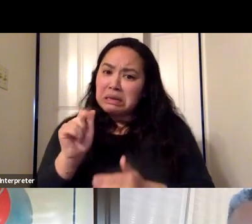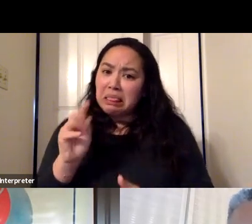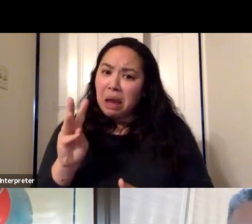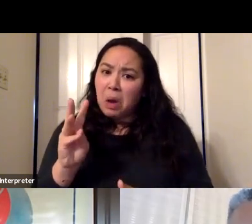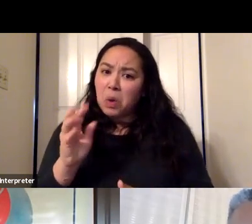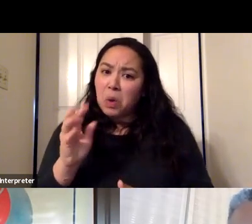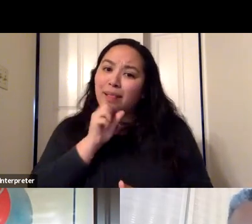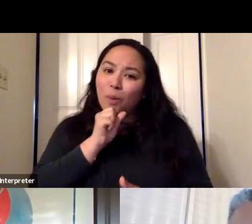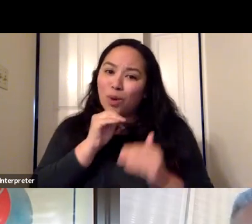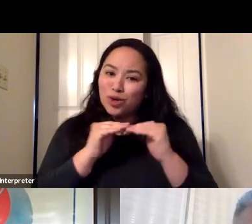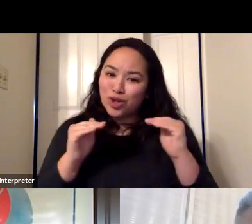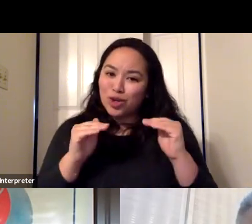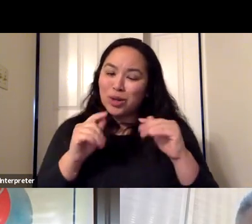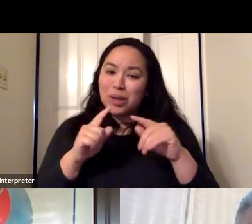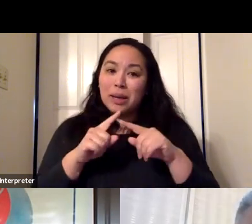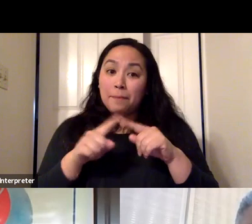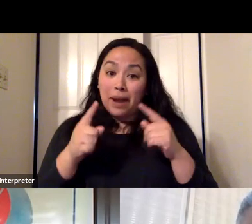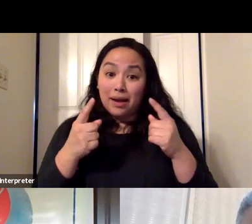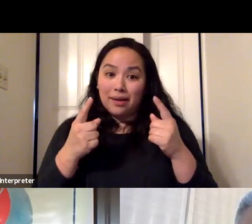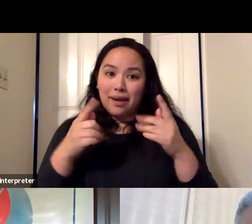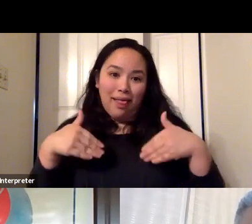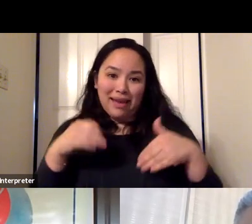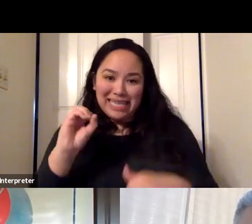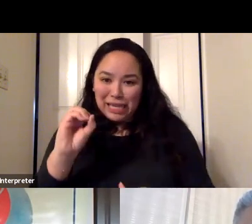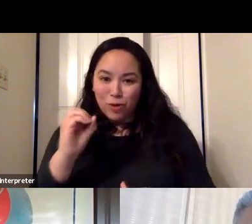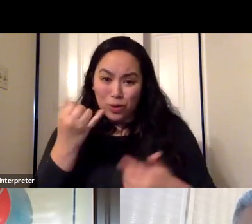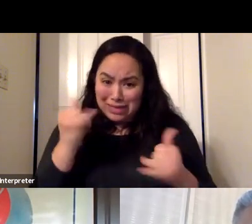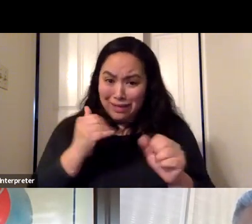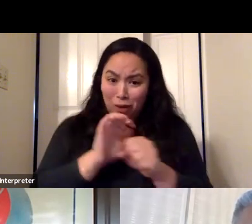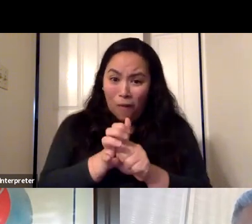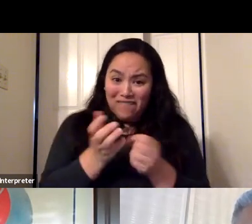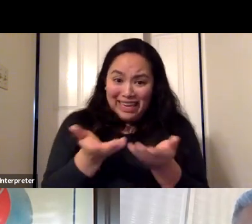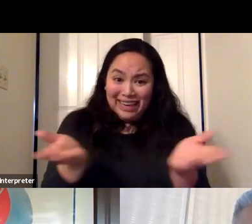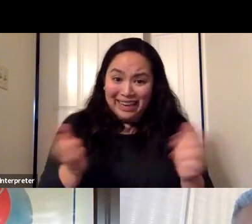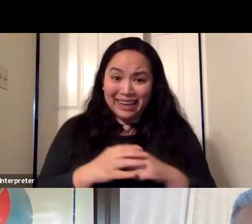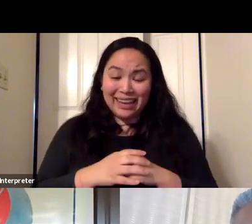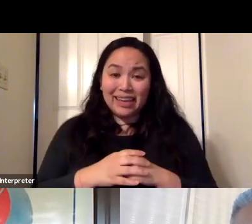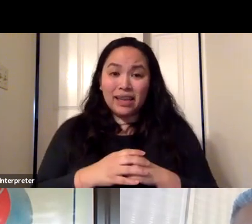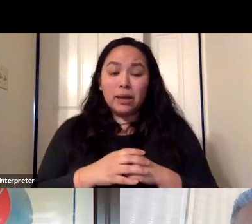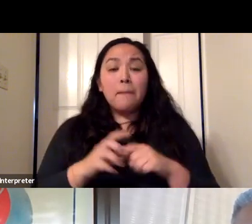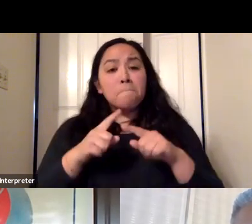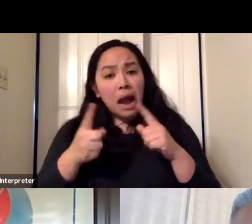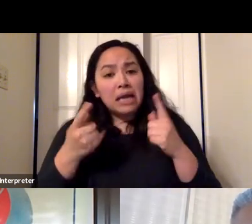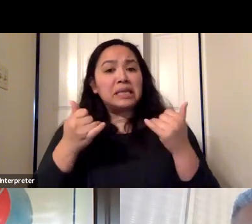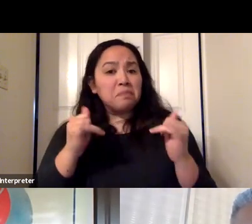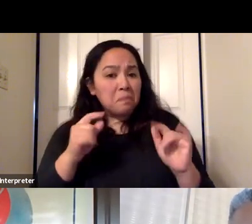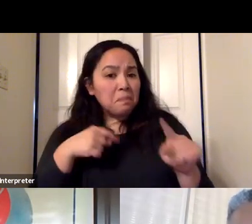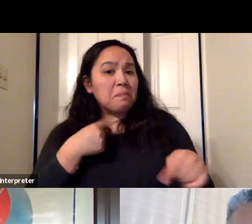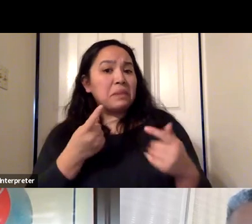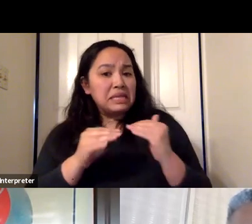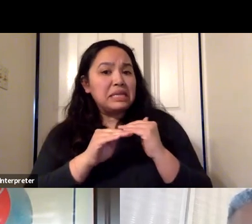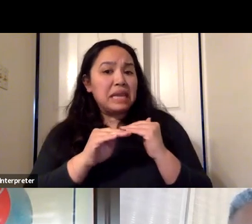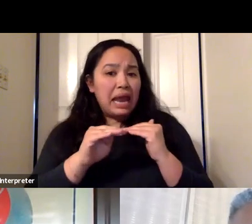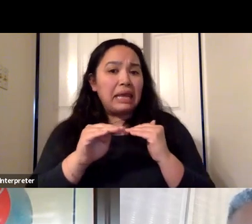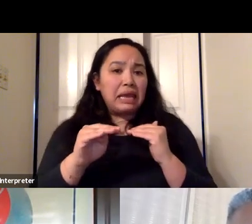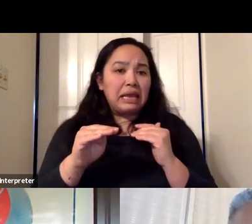orange tier, but just not zero. COVID is around. But they've been overall very steady since really